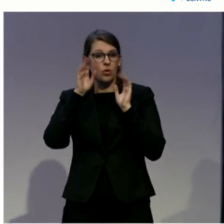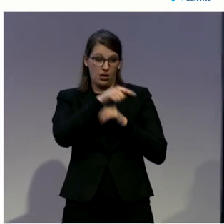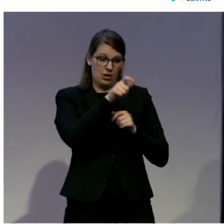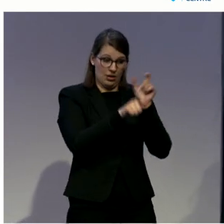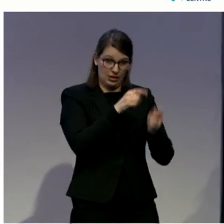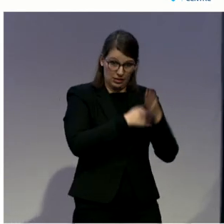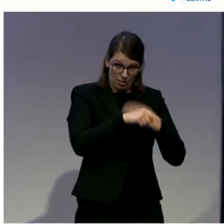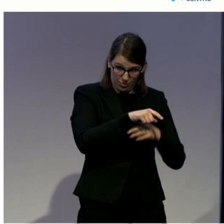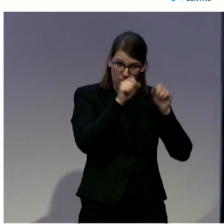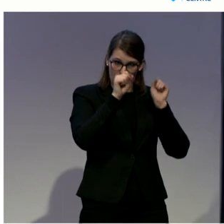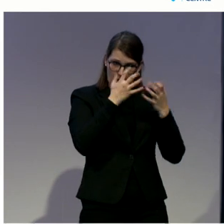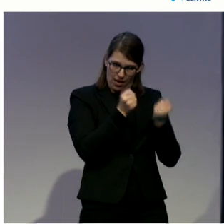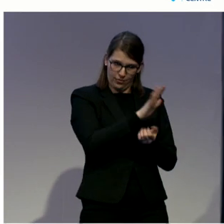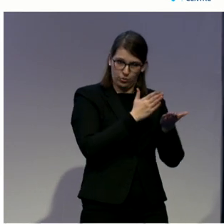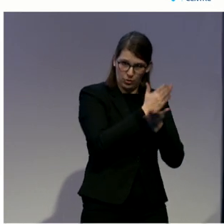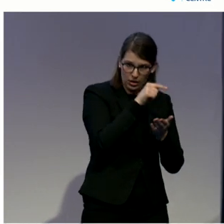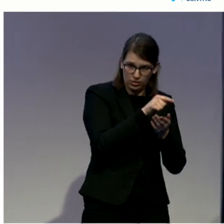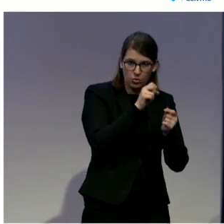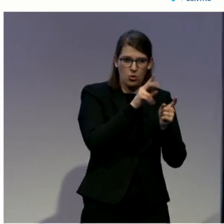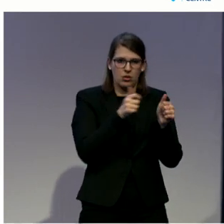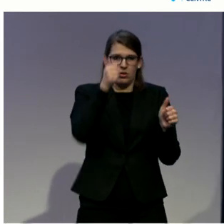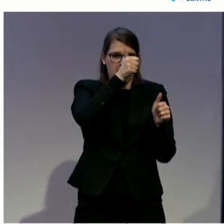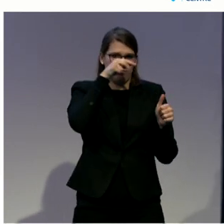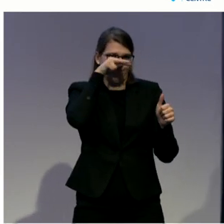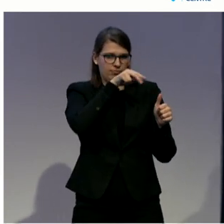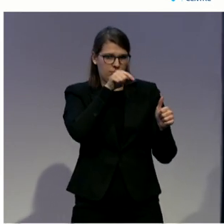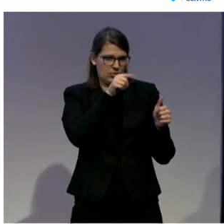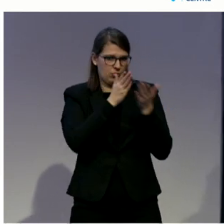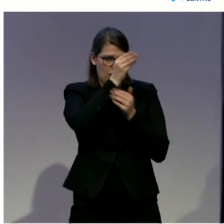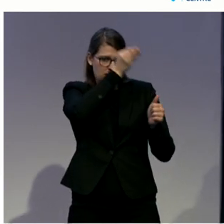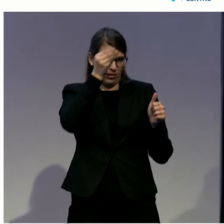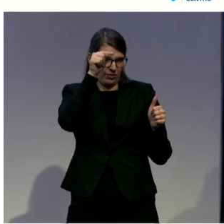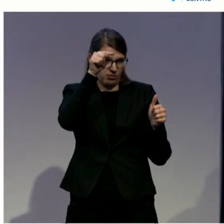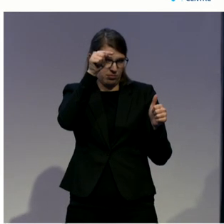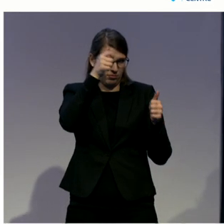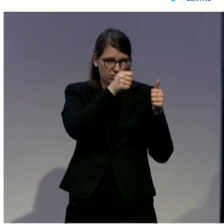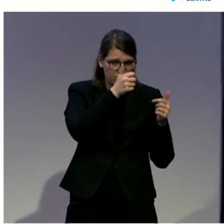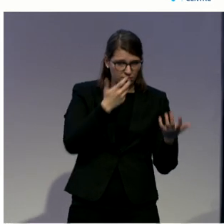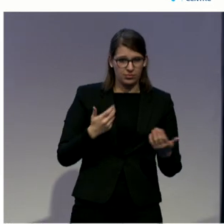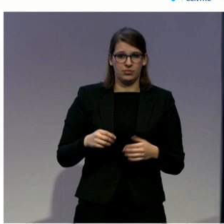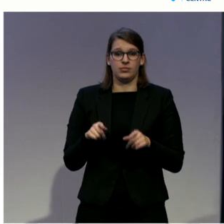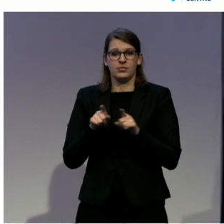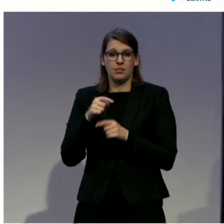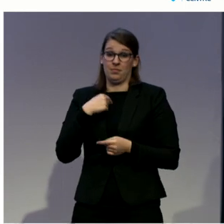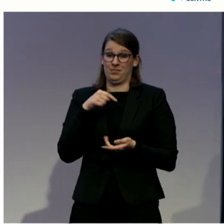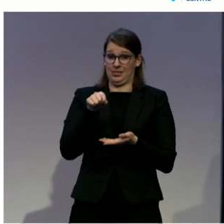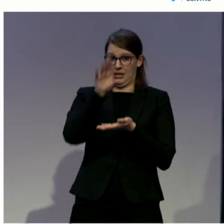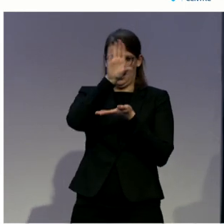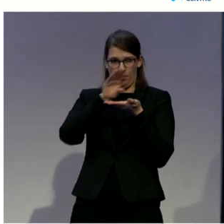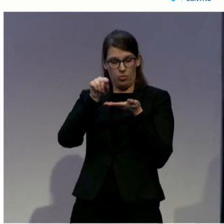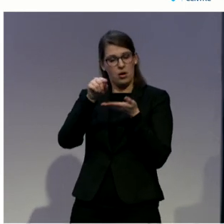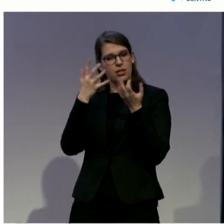barriers to access to justice in the report, but it also looks at initiatives in some jurisdictions